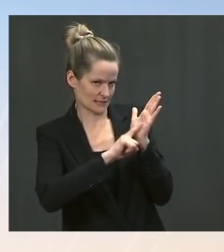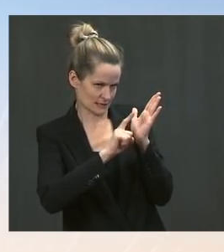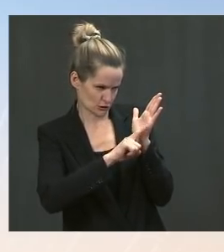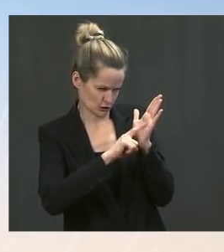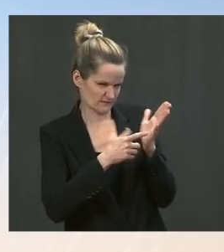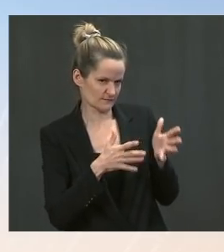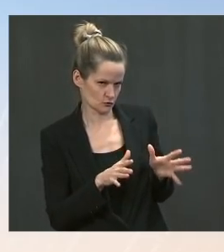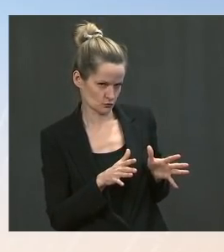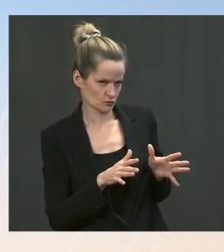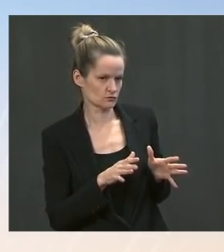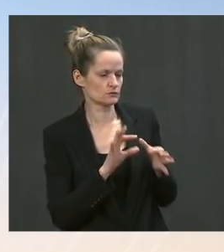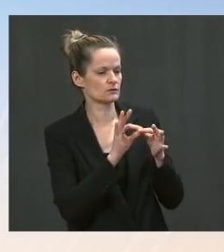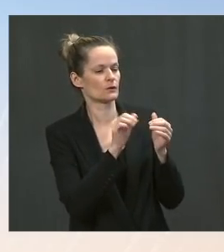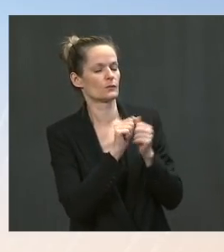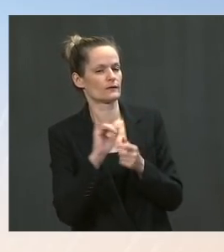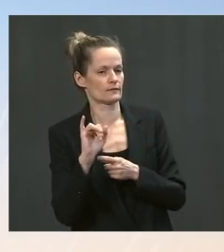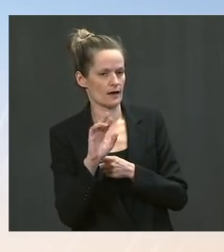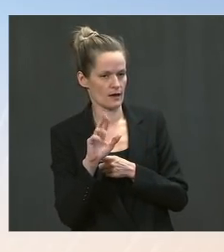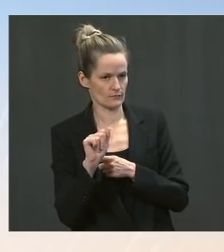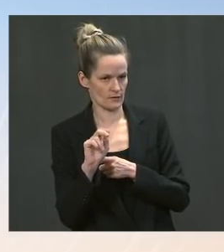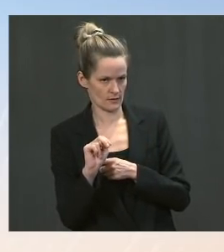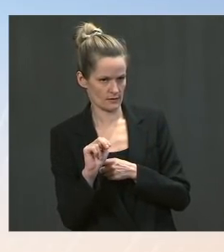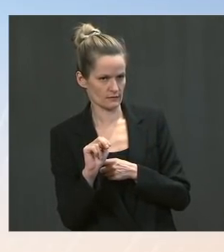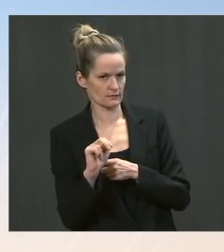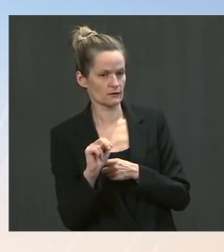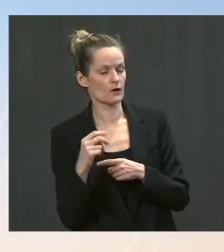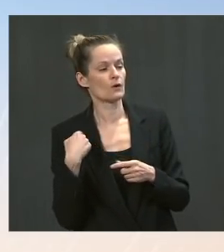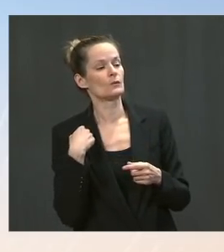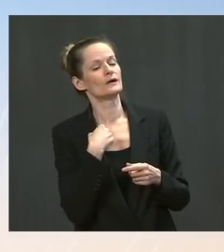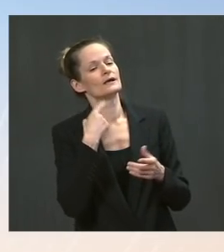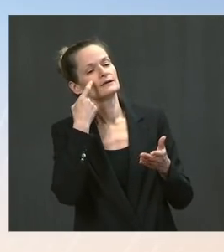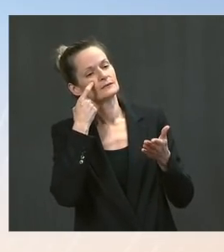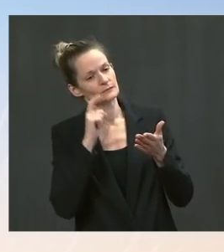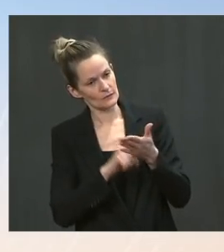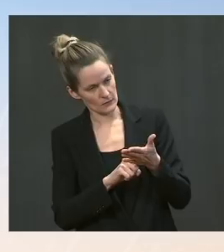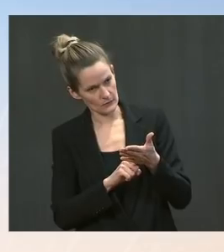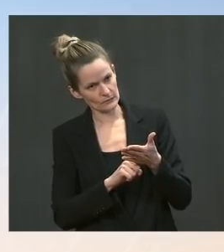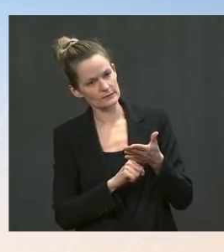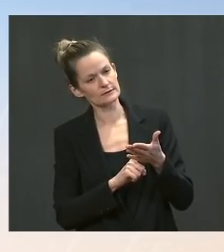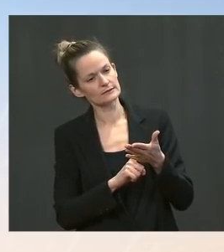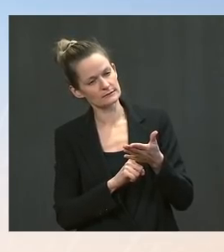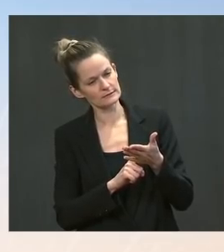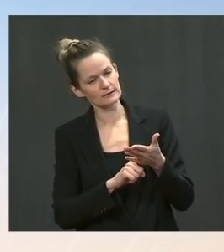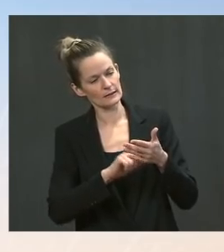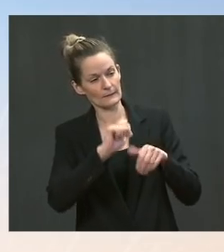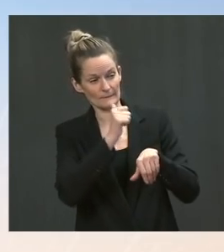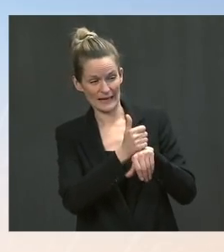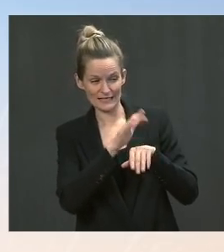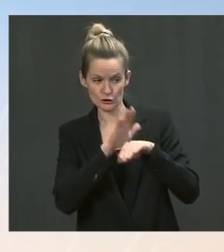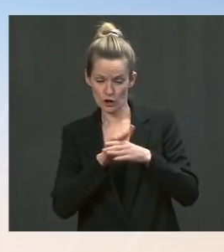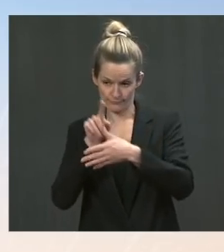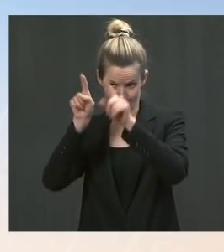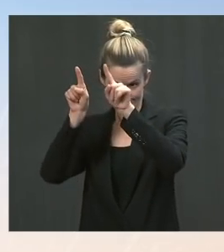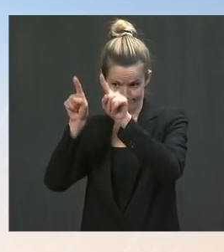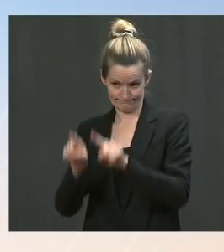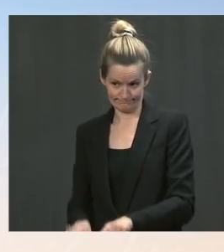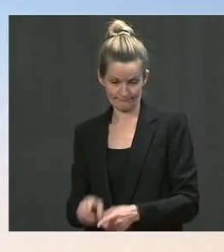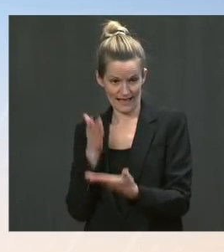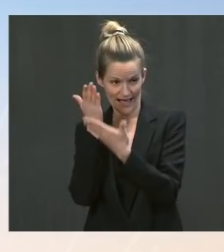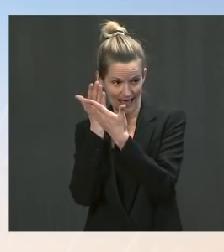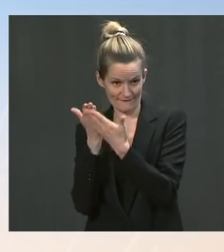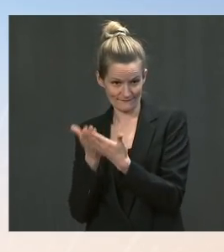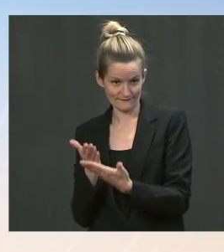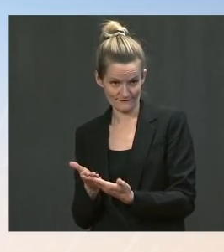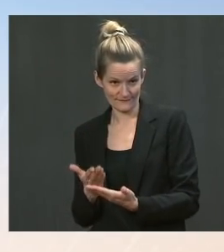We concluded that U.S. And it was noted in the statement, I should say, based on evidence that this UAV was produced in Iran. This comes as the